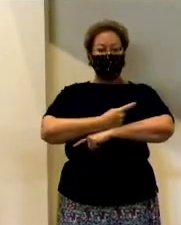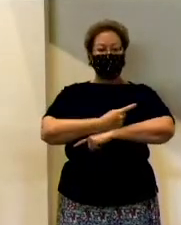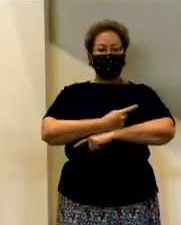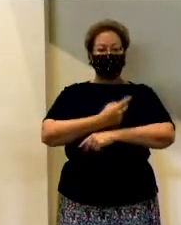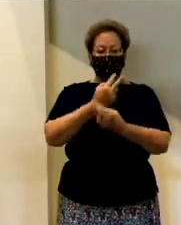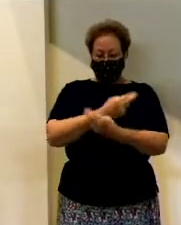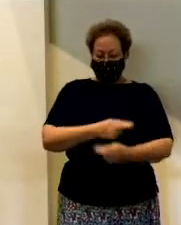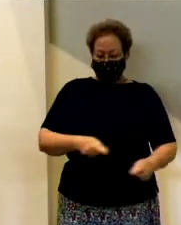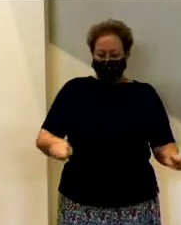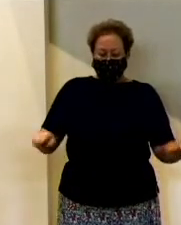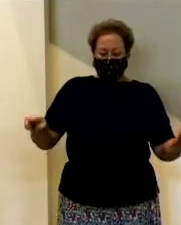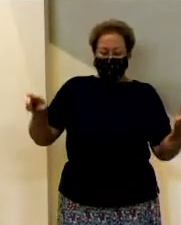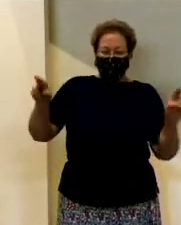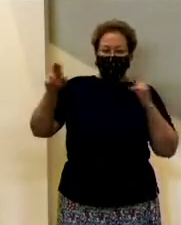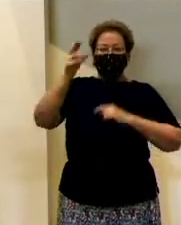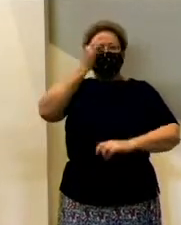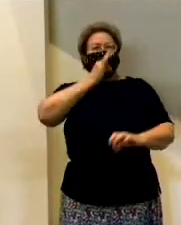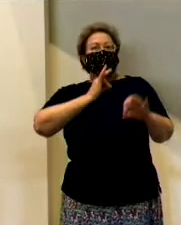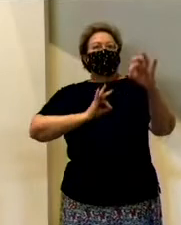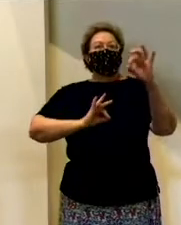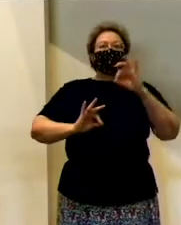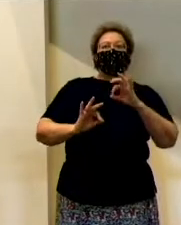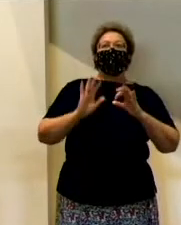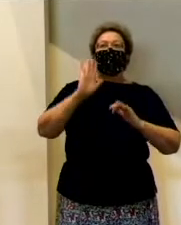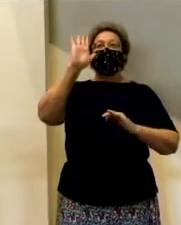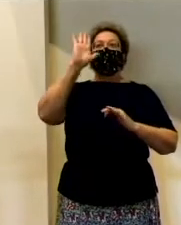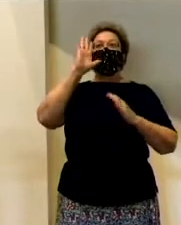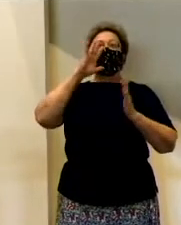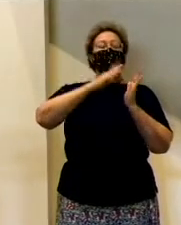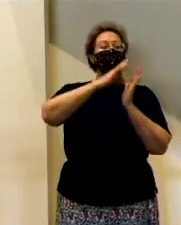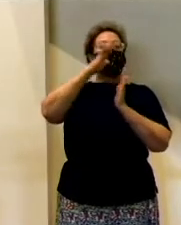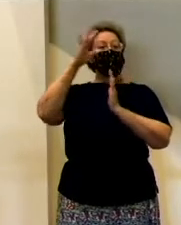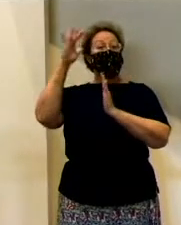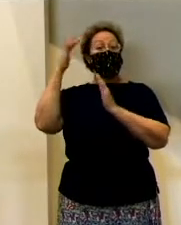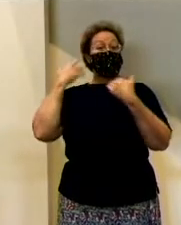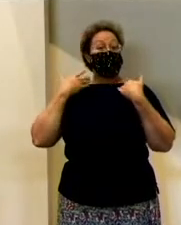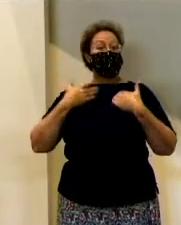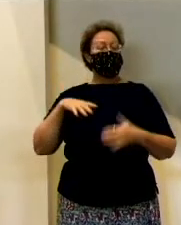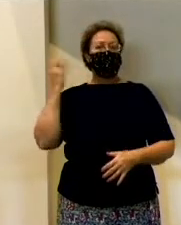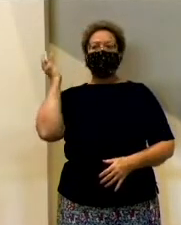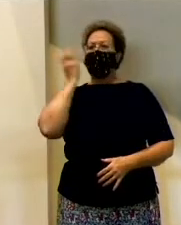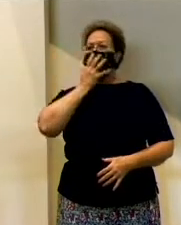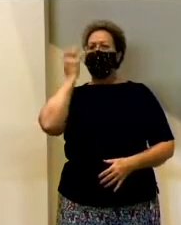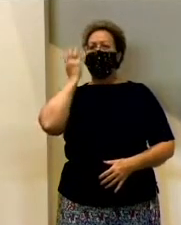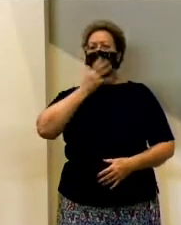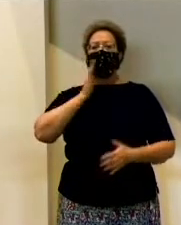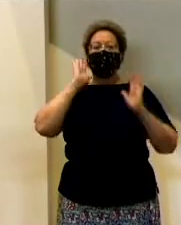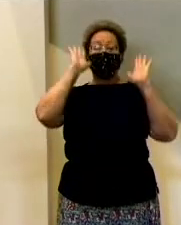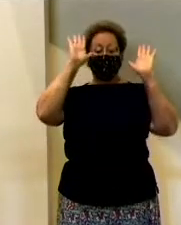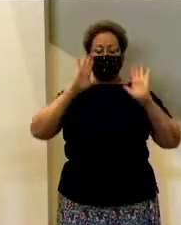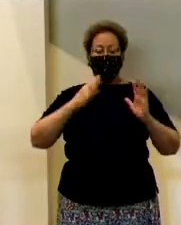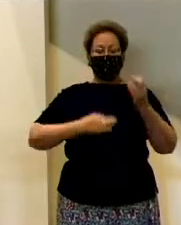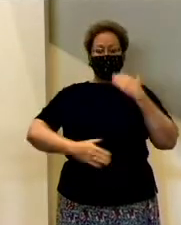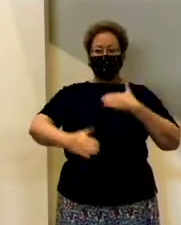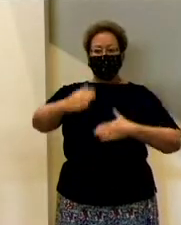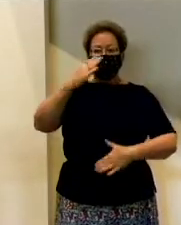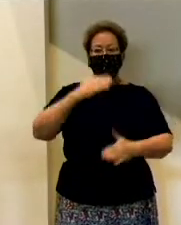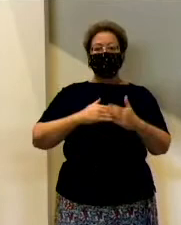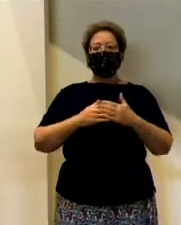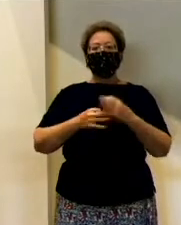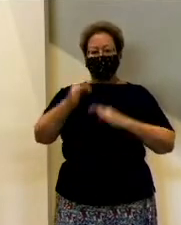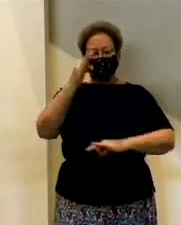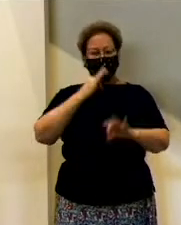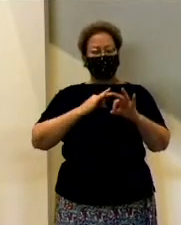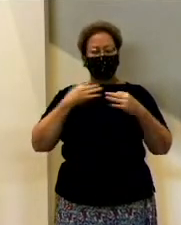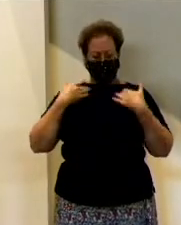to be like his glorious body. It's an amazing trade, isn't it? How many of you look forward to when you can trade